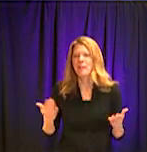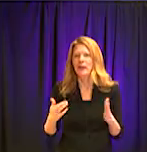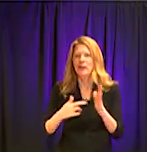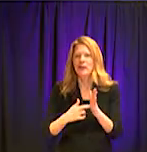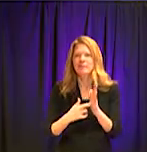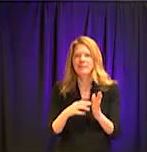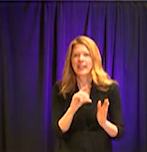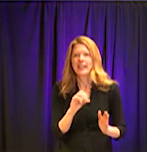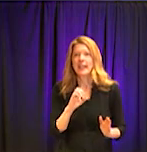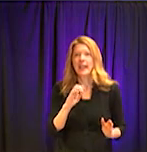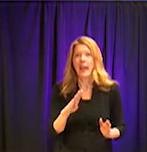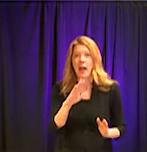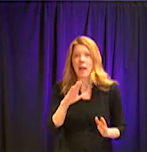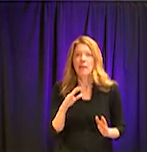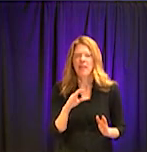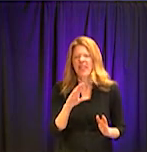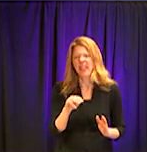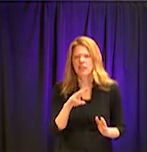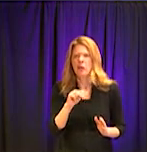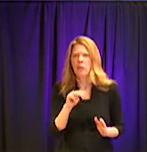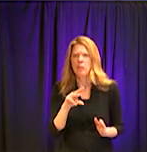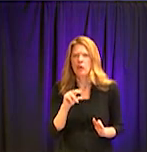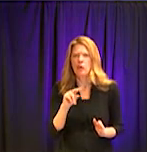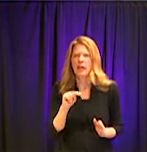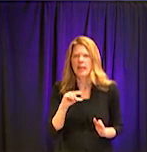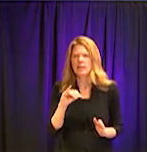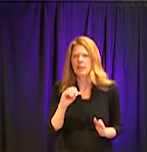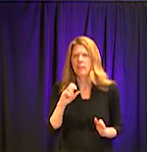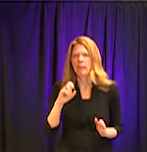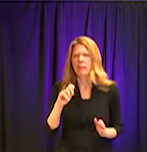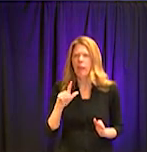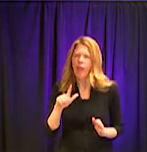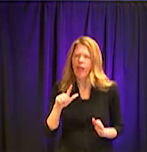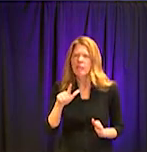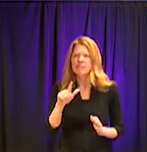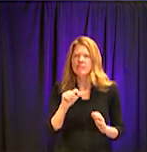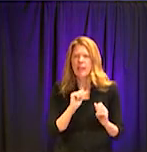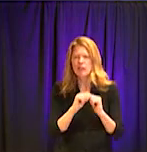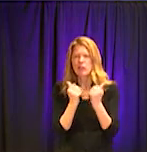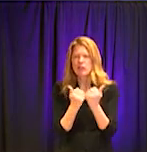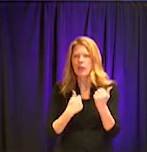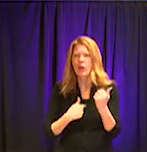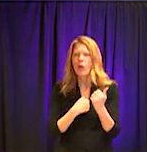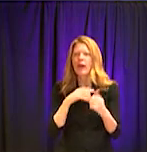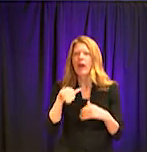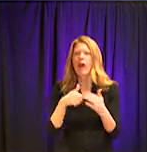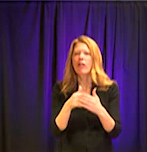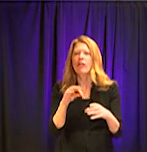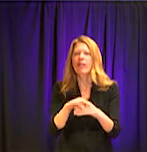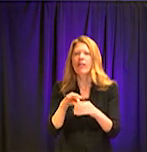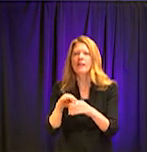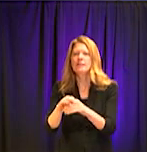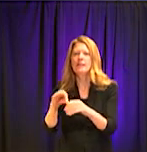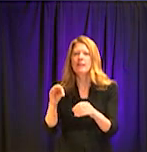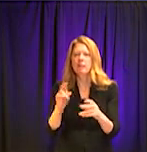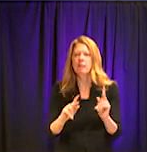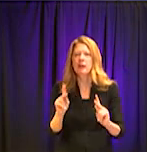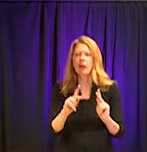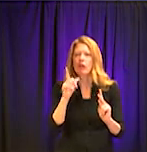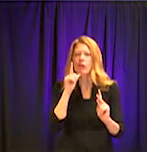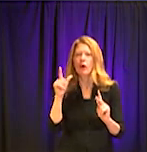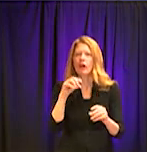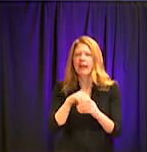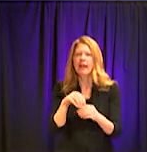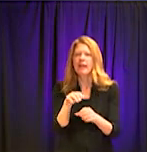DeKalb Municipal Association and that is an organization of elect officials in the cities that are located